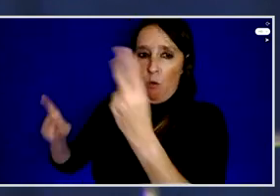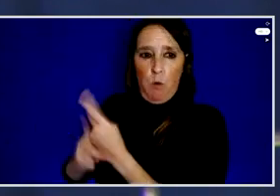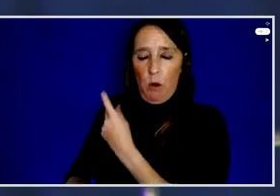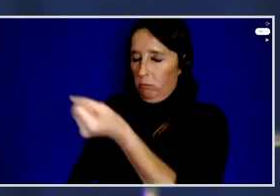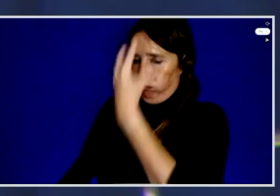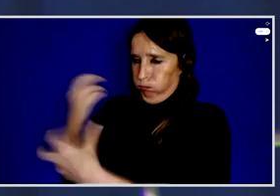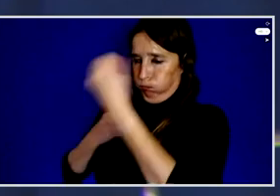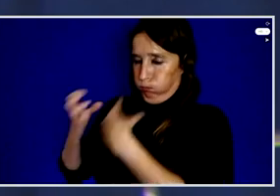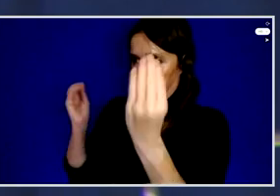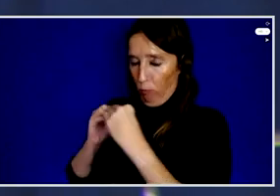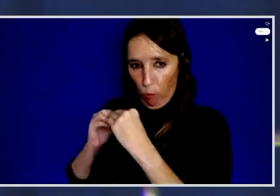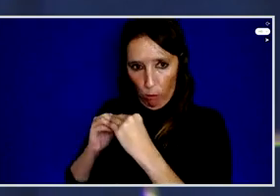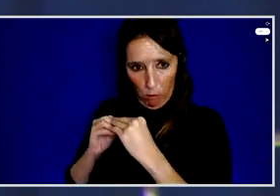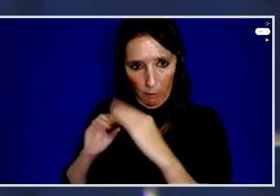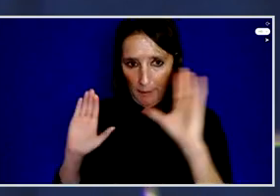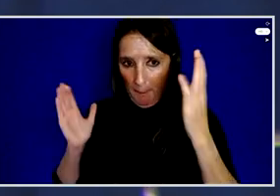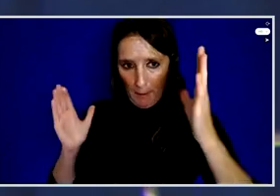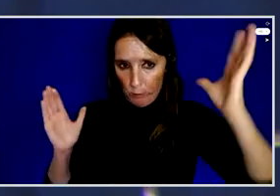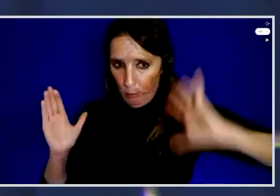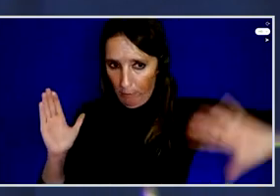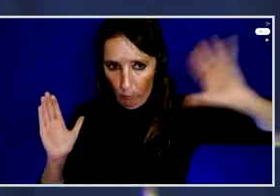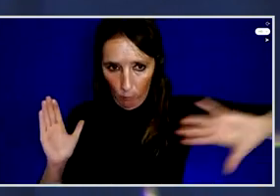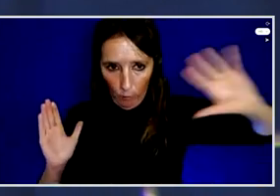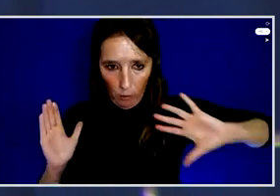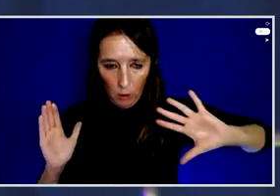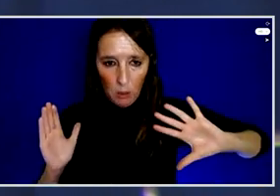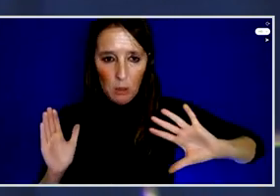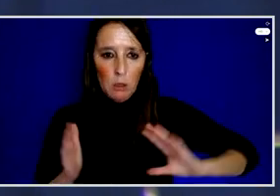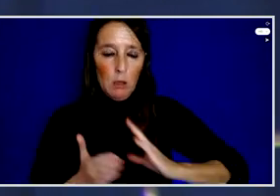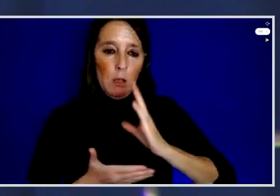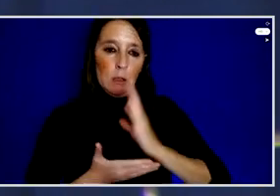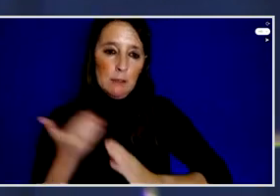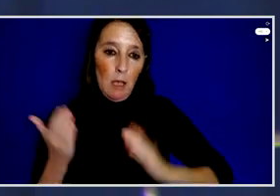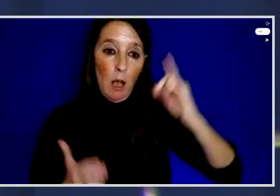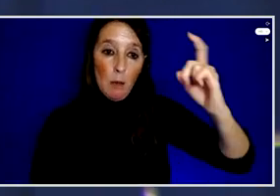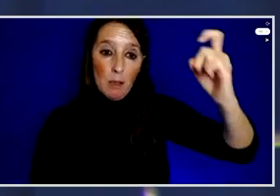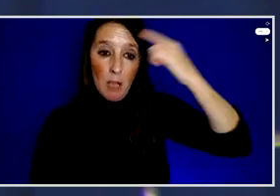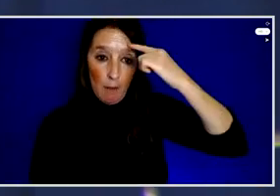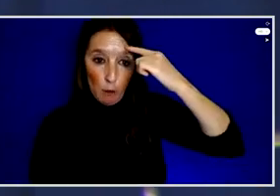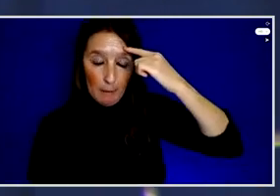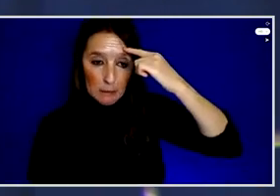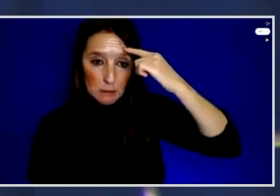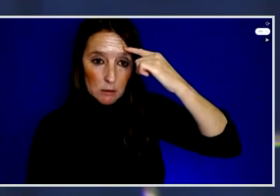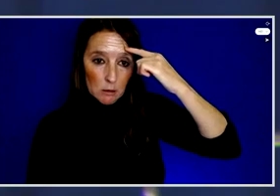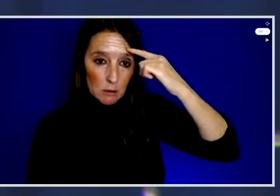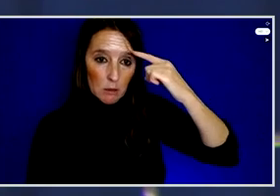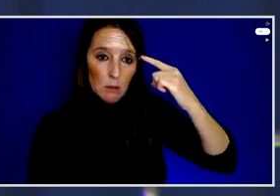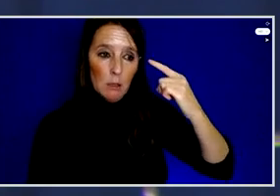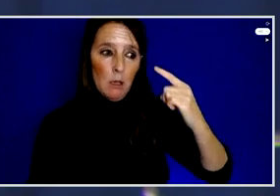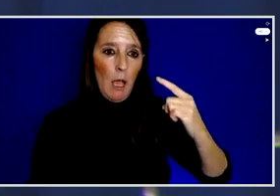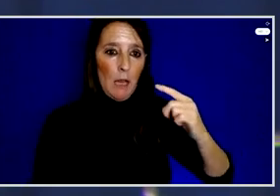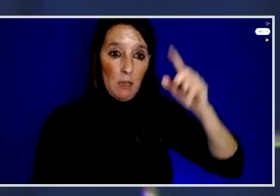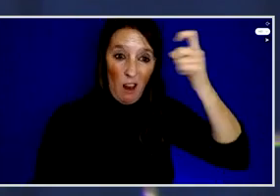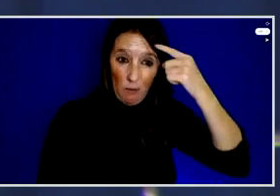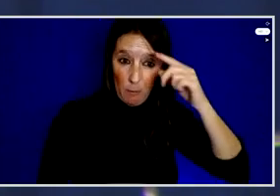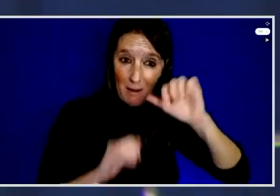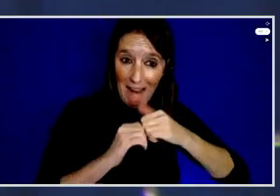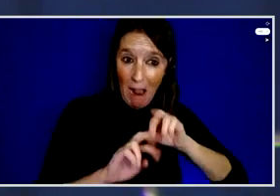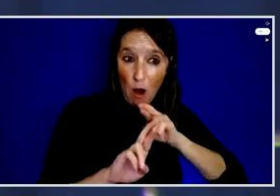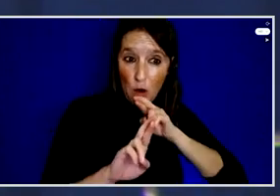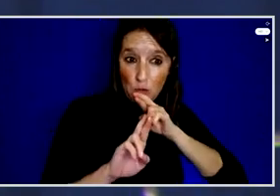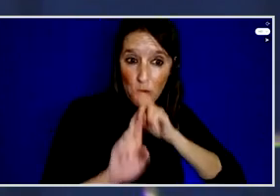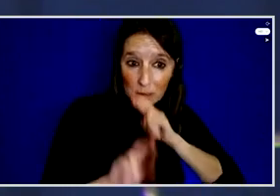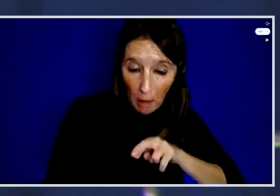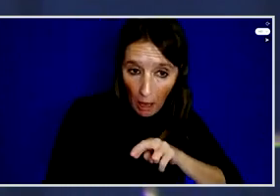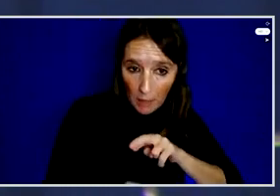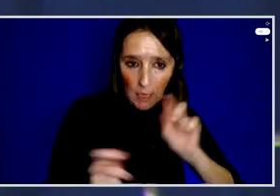governments. The characterization of the problem and the responses of our governments has really changed to